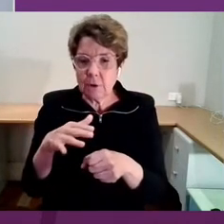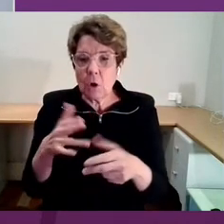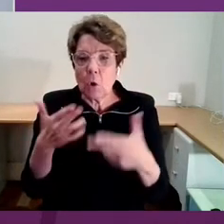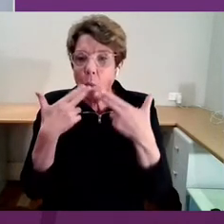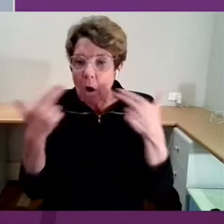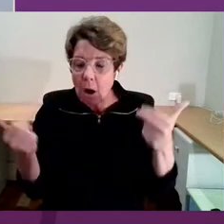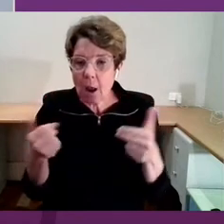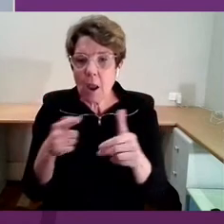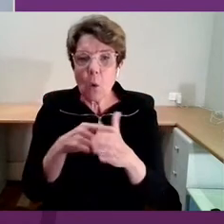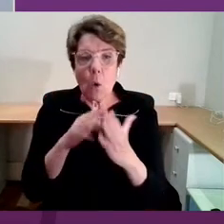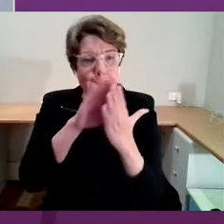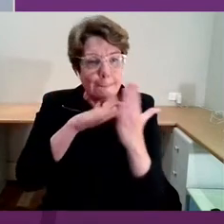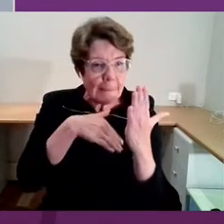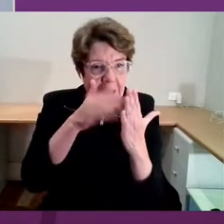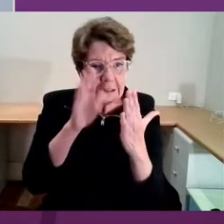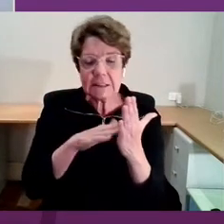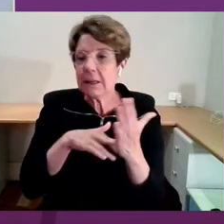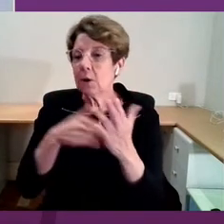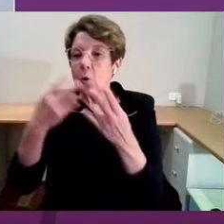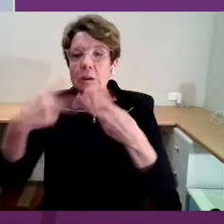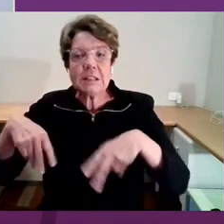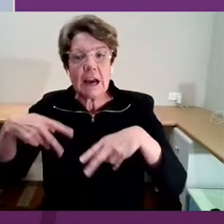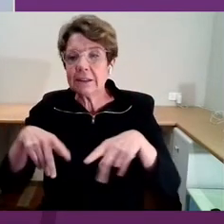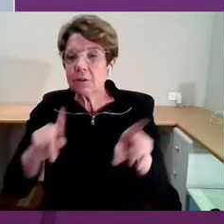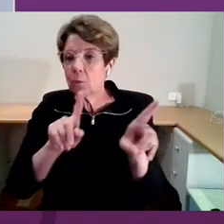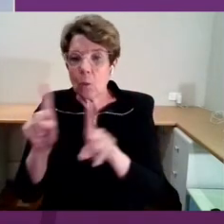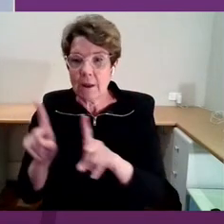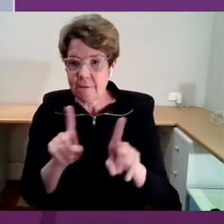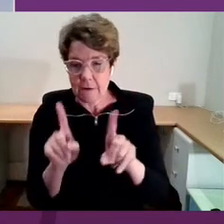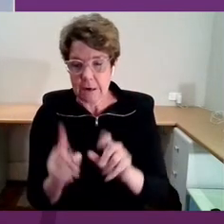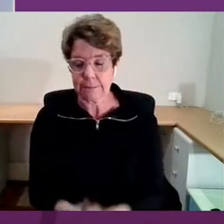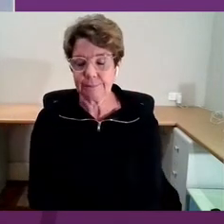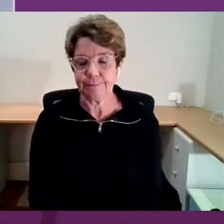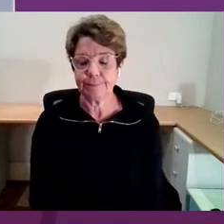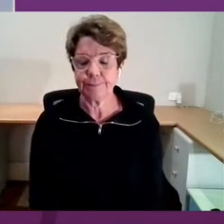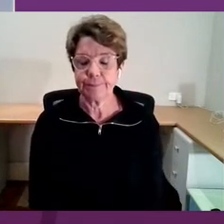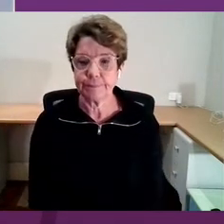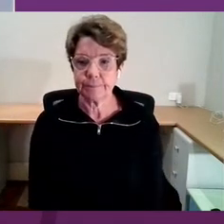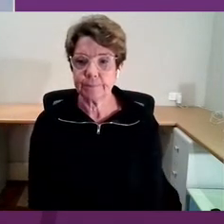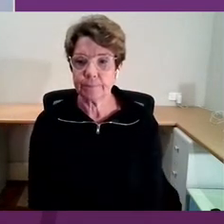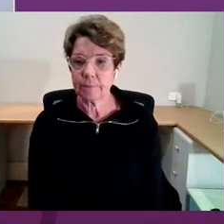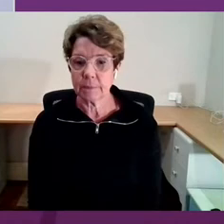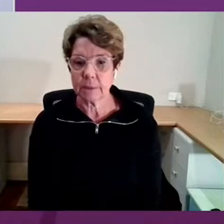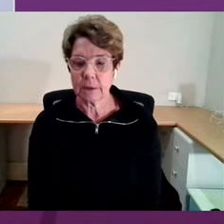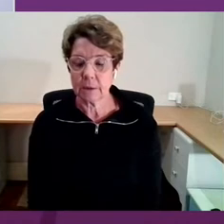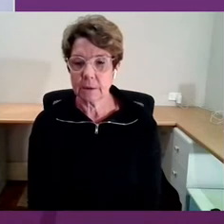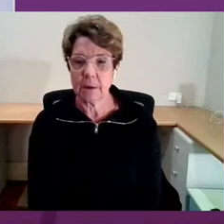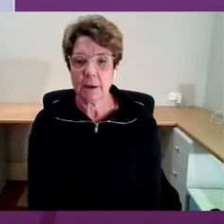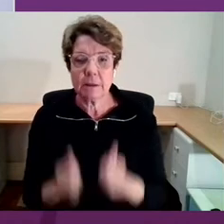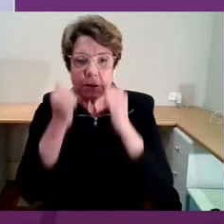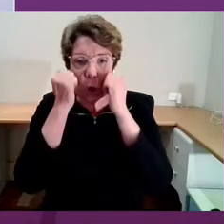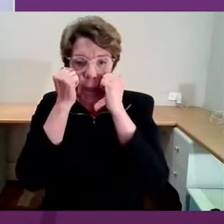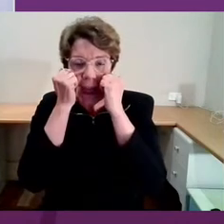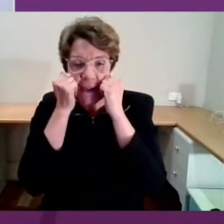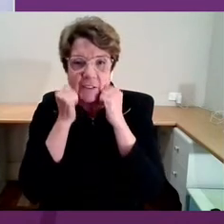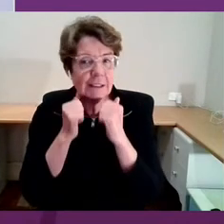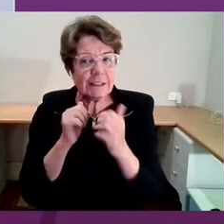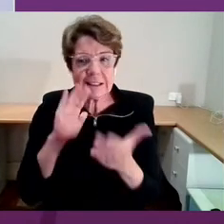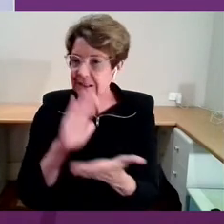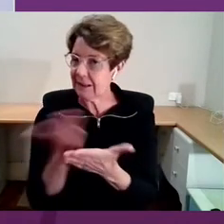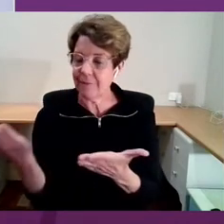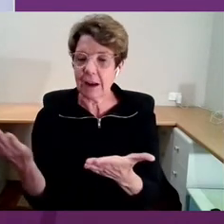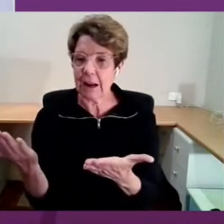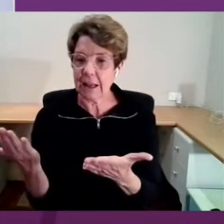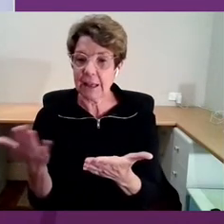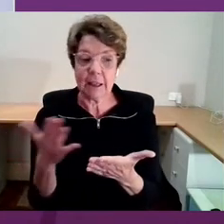dance or whatever that might be. So the evidence is absolutely unequivocal, both from a research